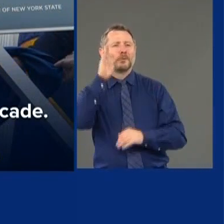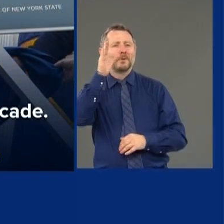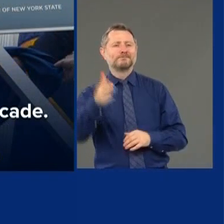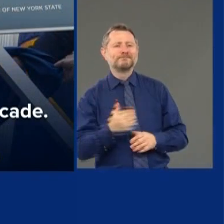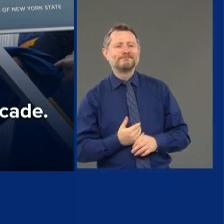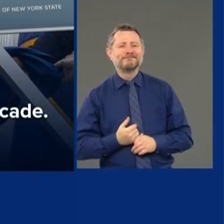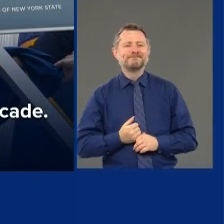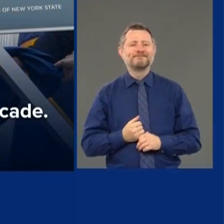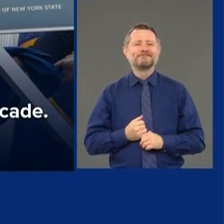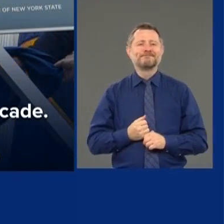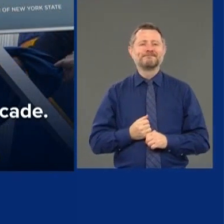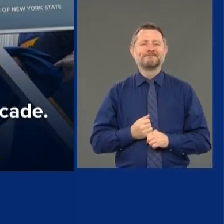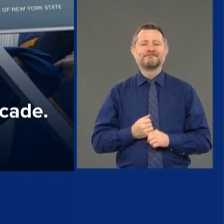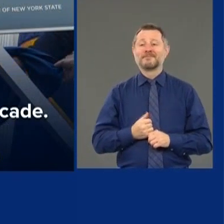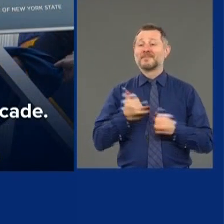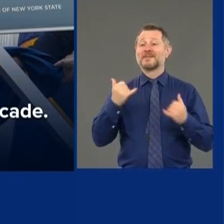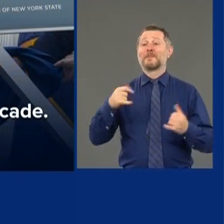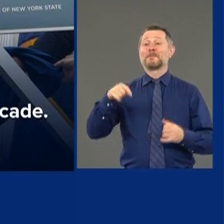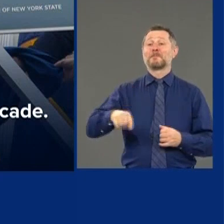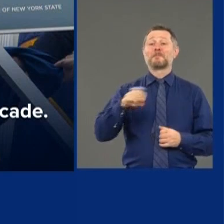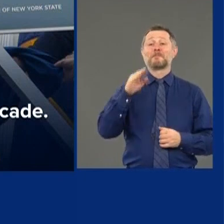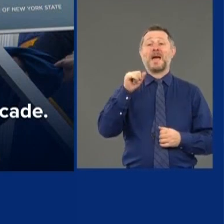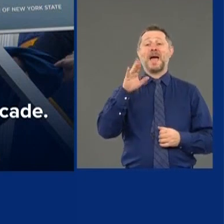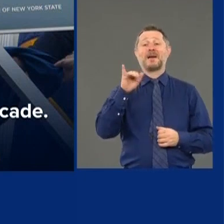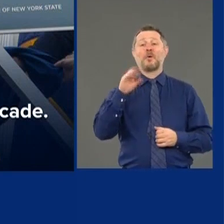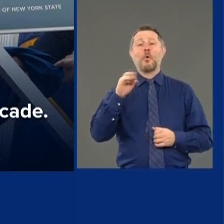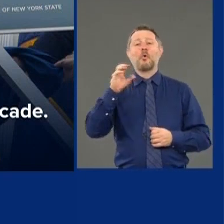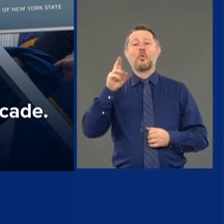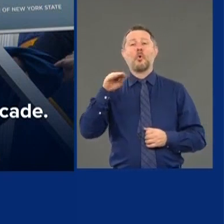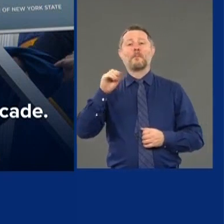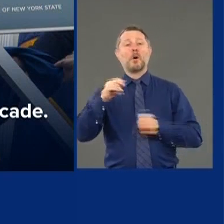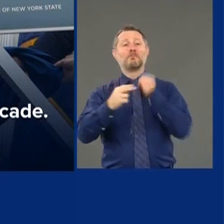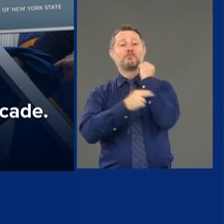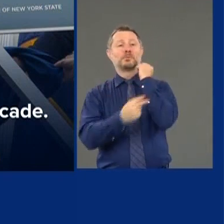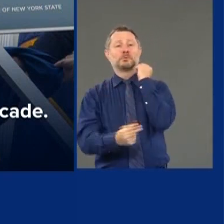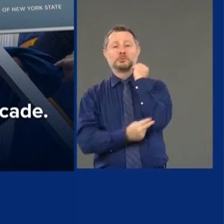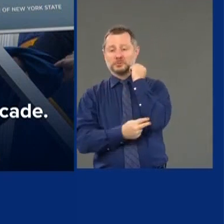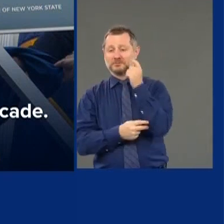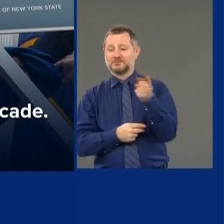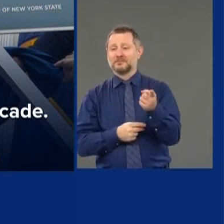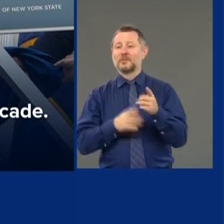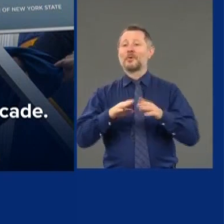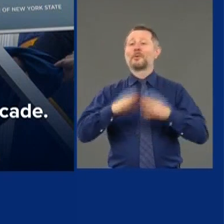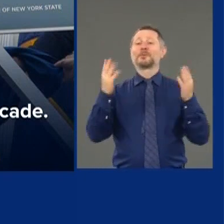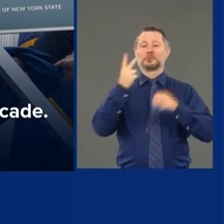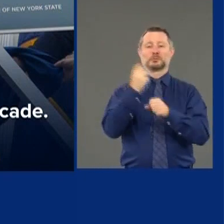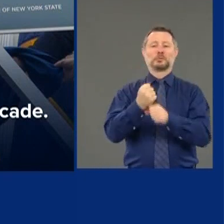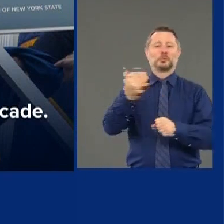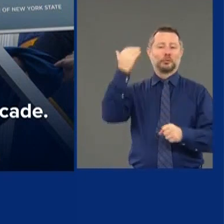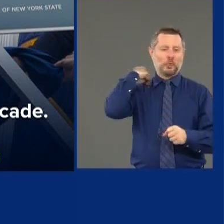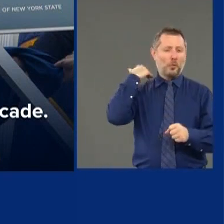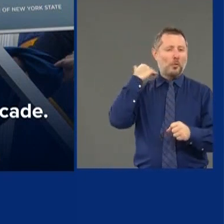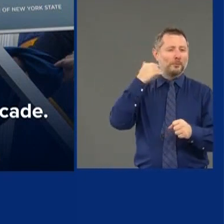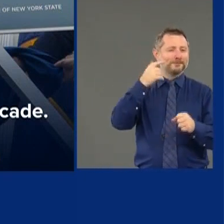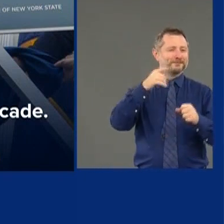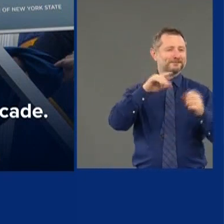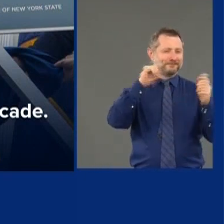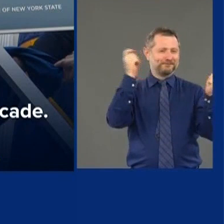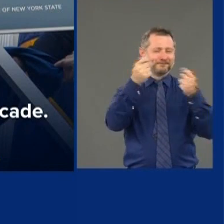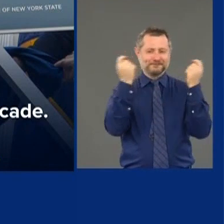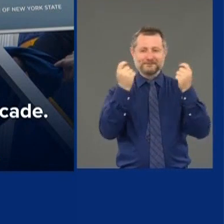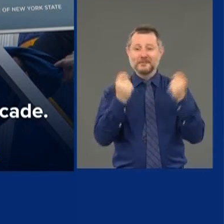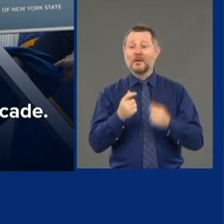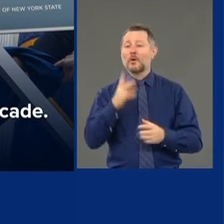And for the Mario Cuomo Bridge nearly two years ago, we celebrated the opening. The largest